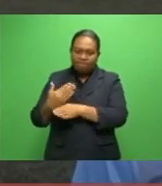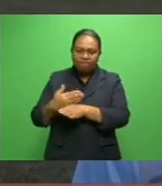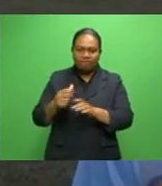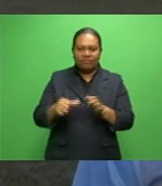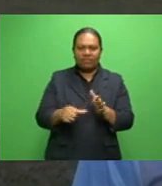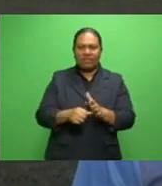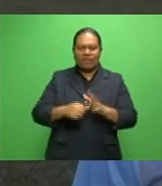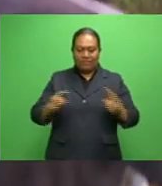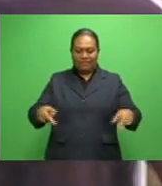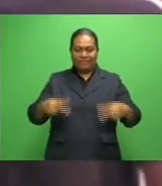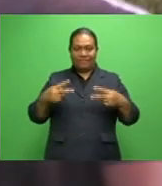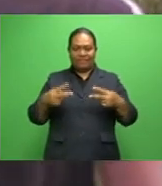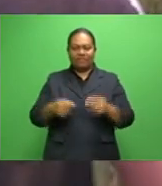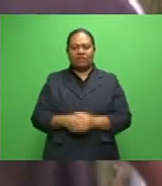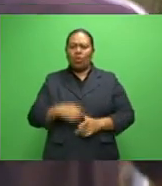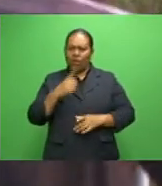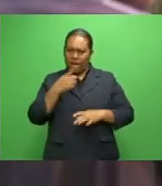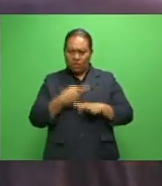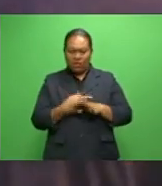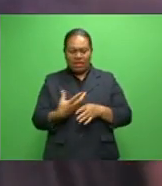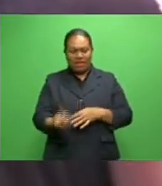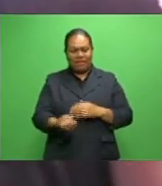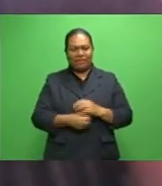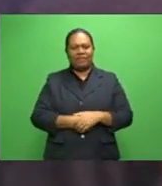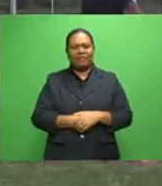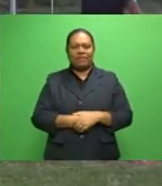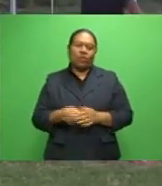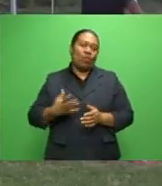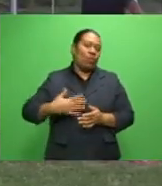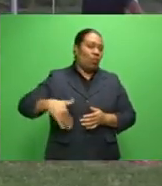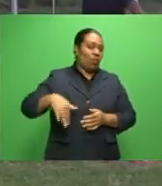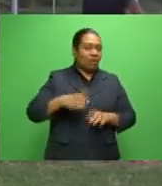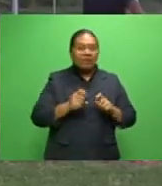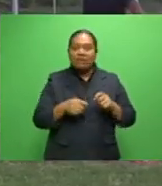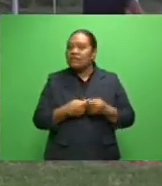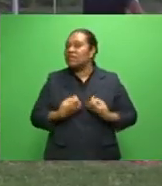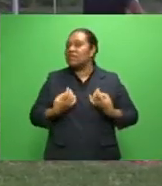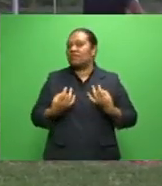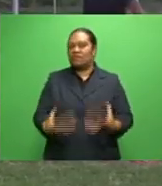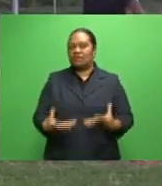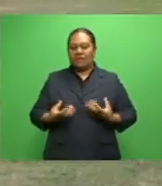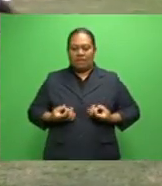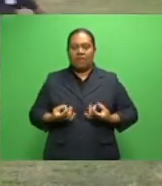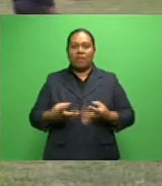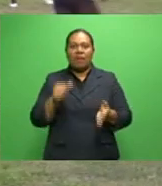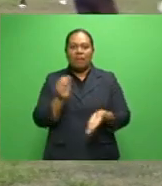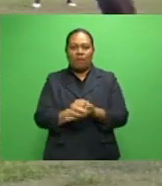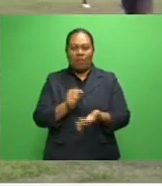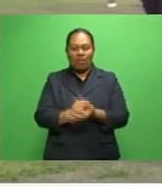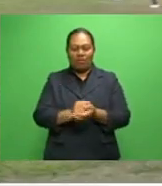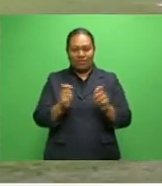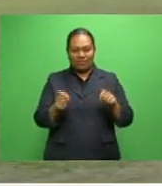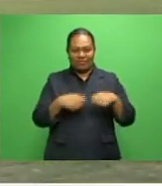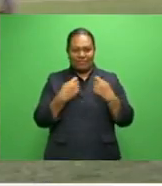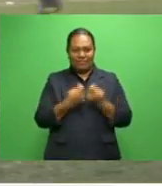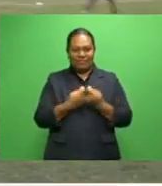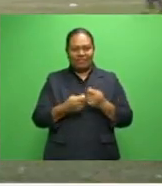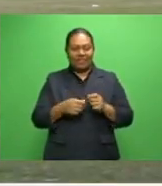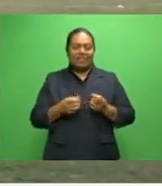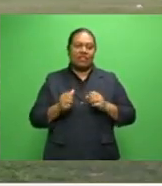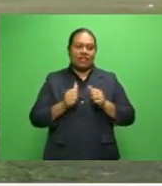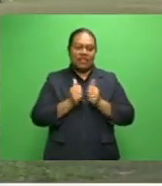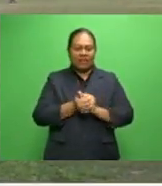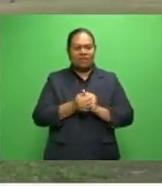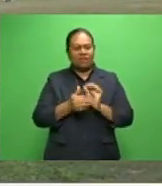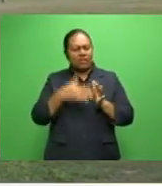semifinal, and now one week is there, so all the teams must be preparing well for the semifinal, because one week break. The players have been reminded